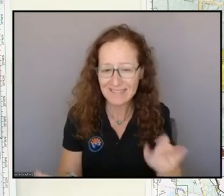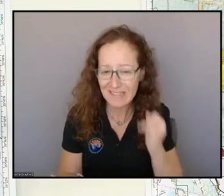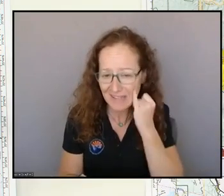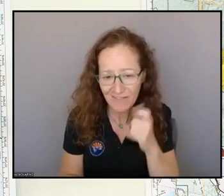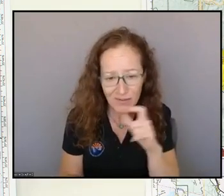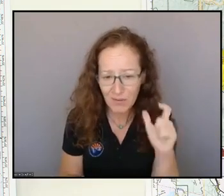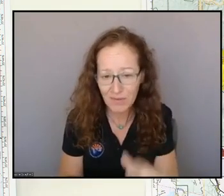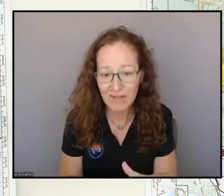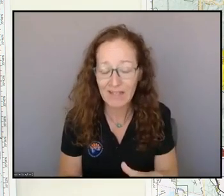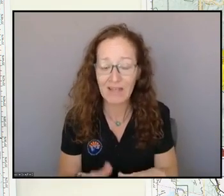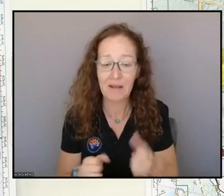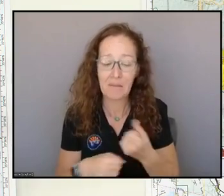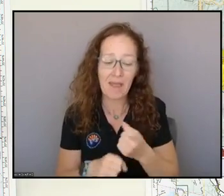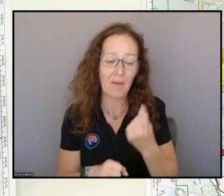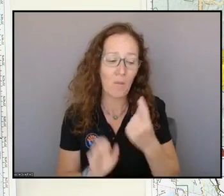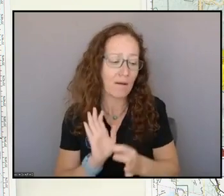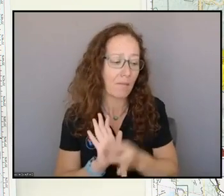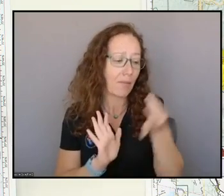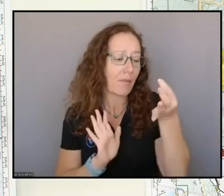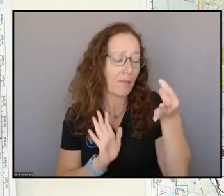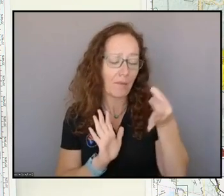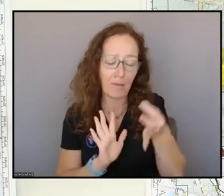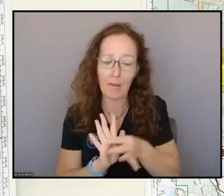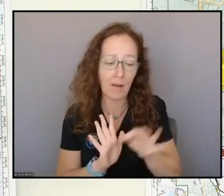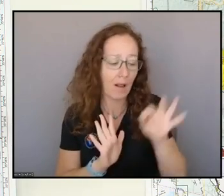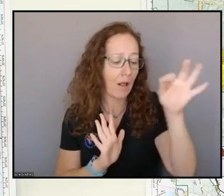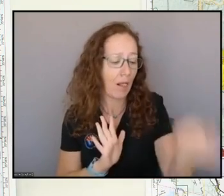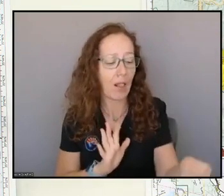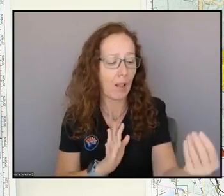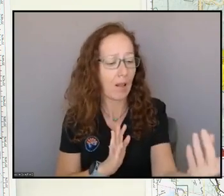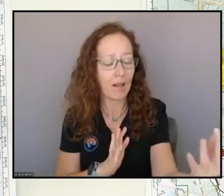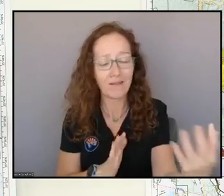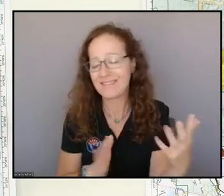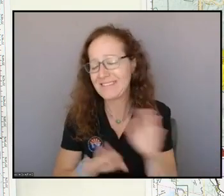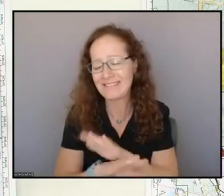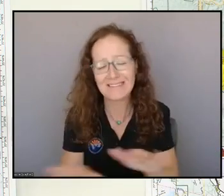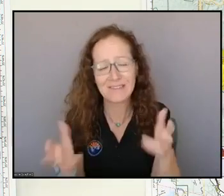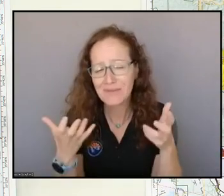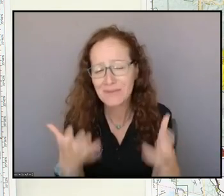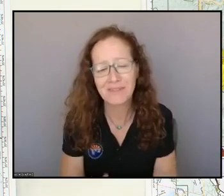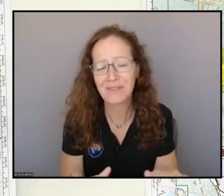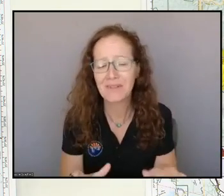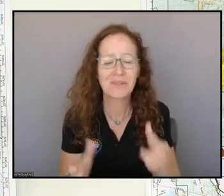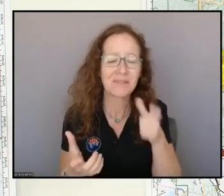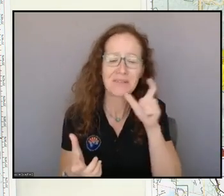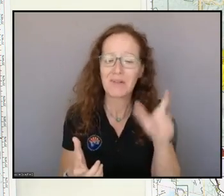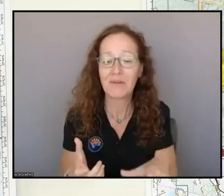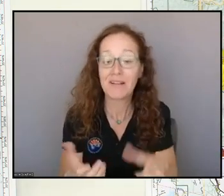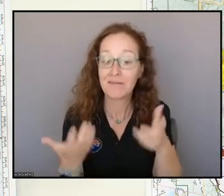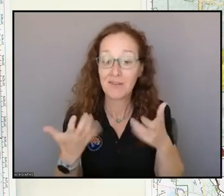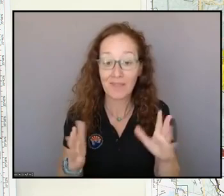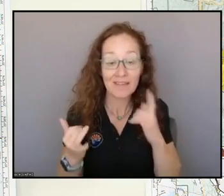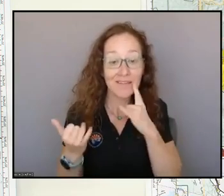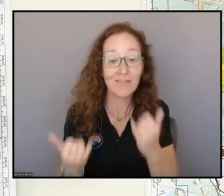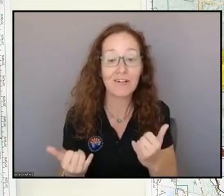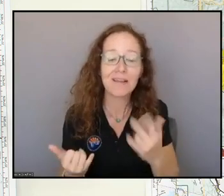one more fire starting. So, that's all I have for you guys today. I will see you tomorrow.